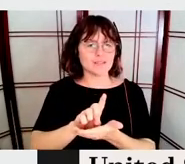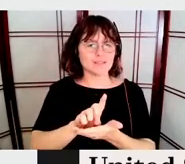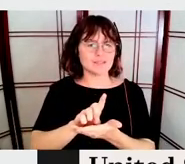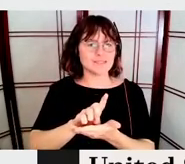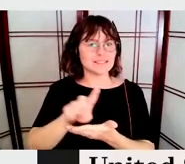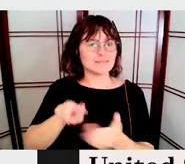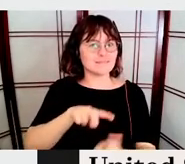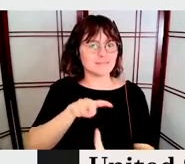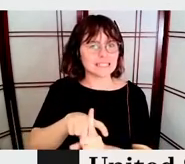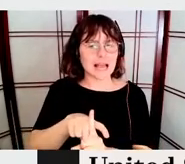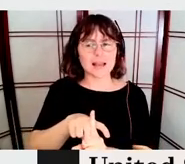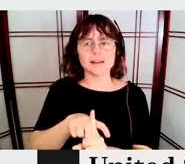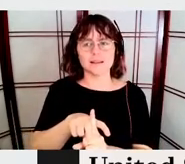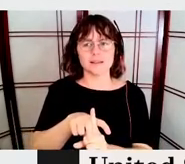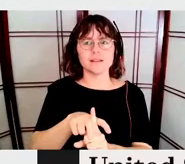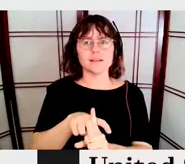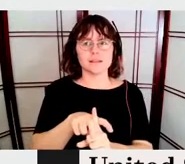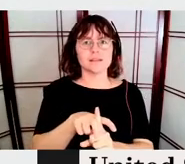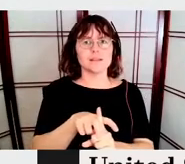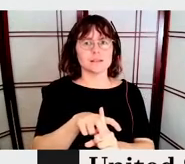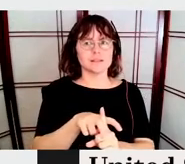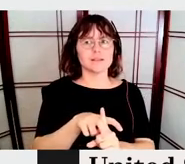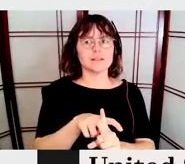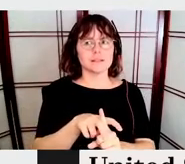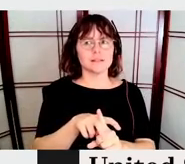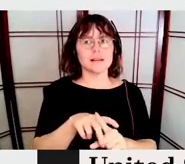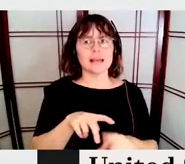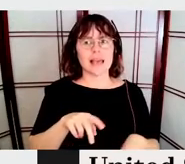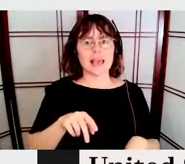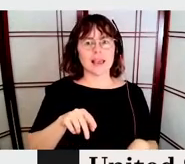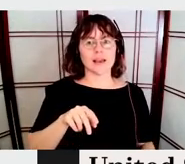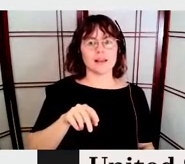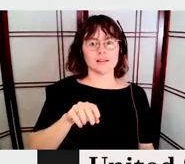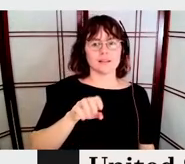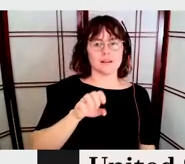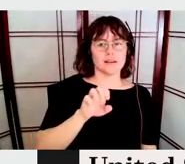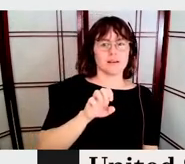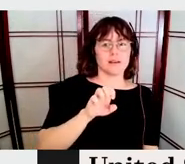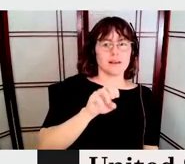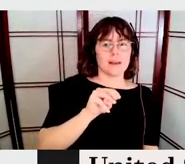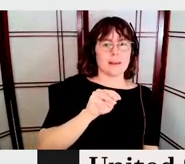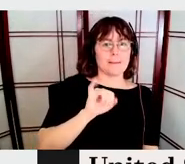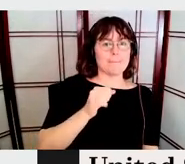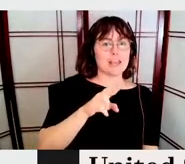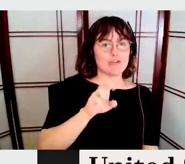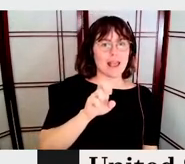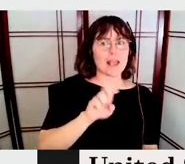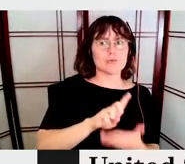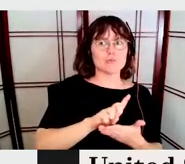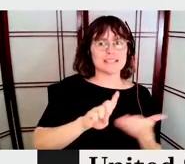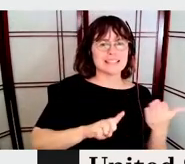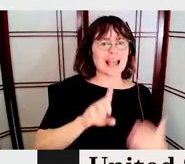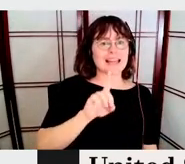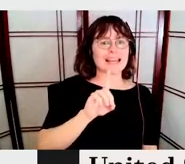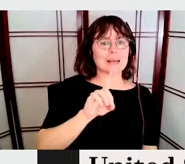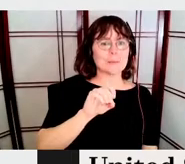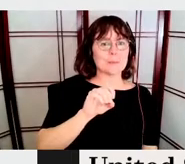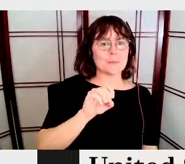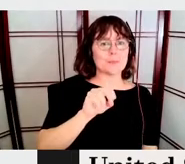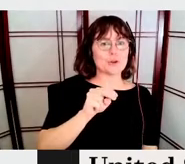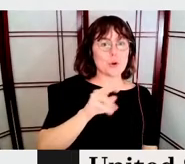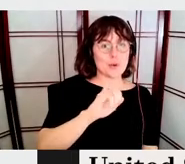Susana Lico was, uh, designing their own Bodoni. And Massimo was invited to, to design the,